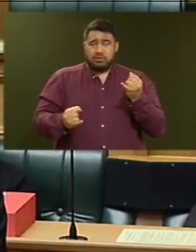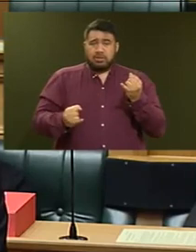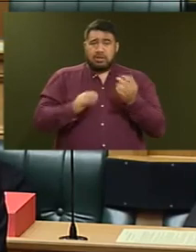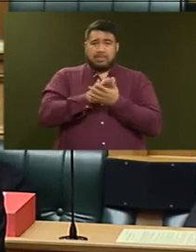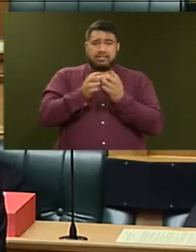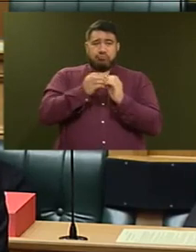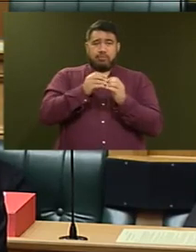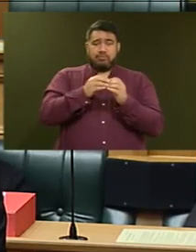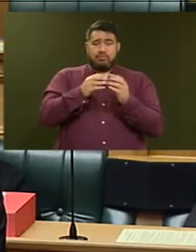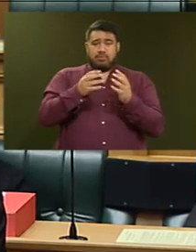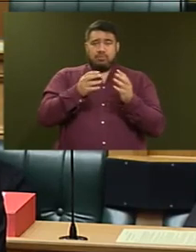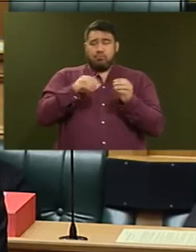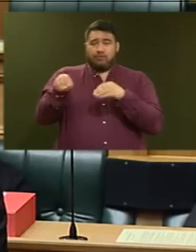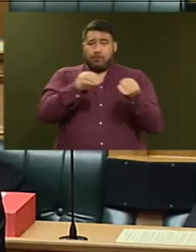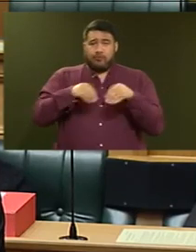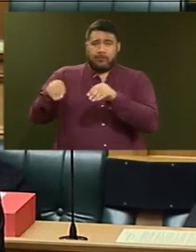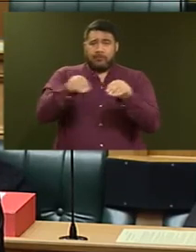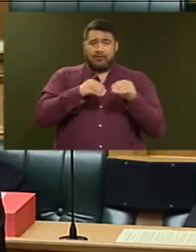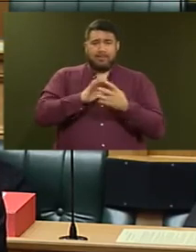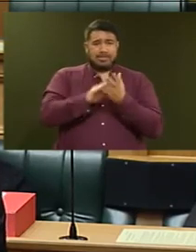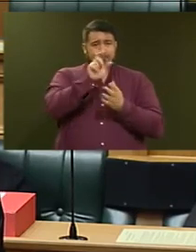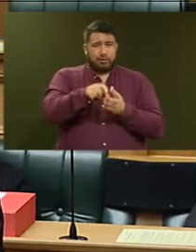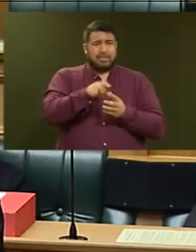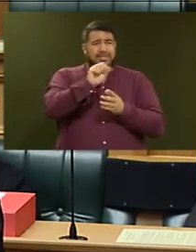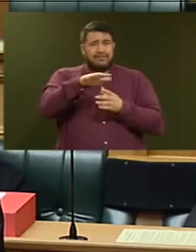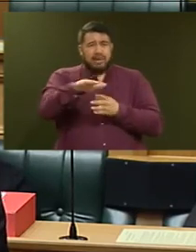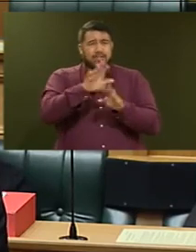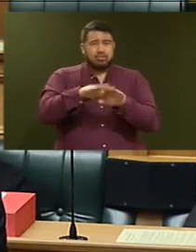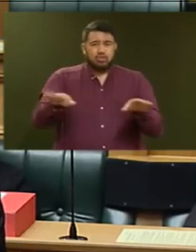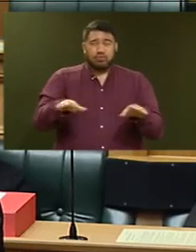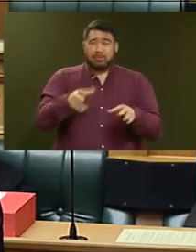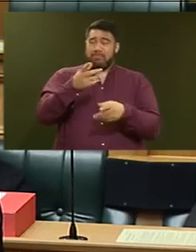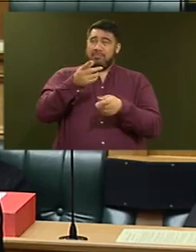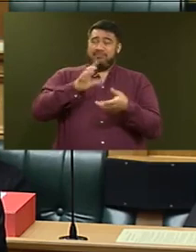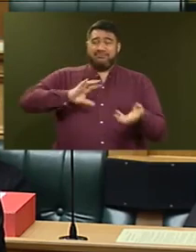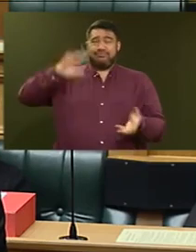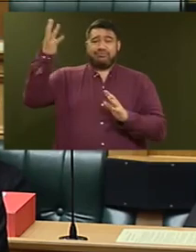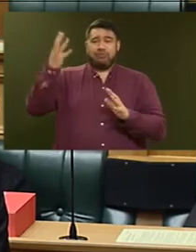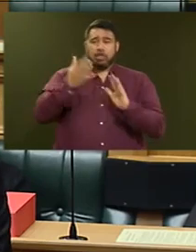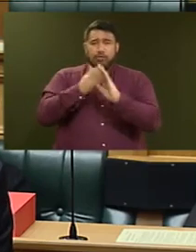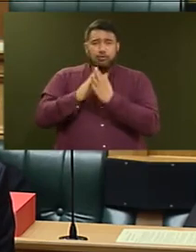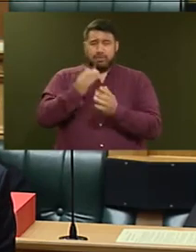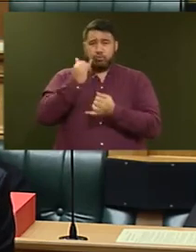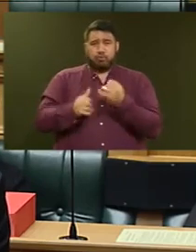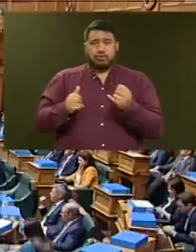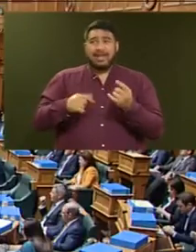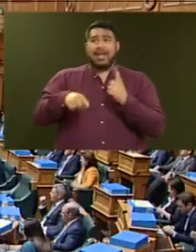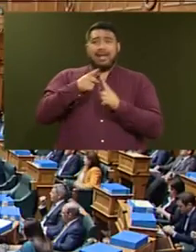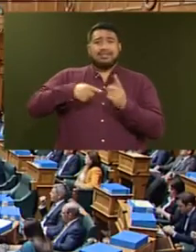for the person involved, for their family, their children, the community and the taxpayer.